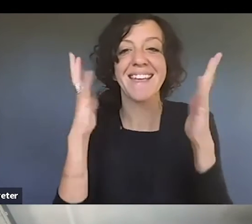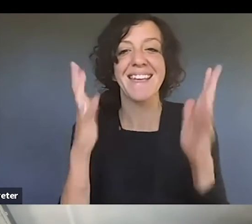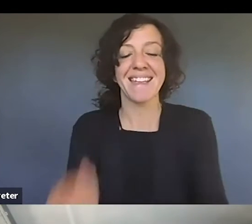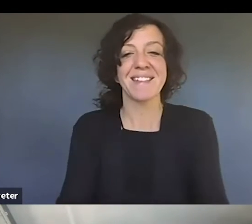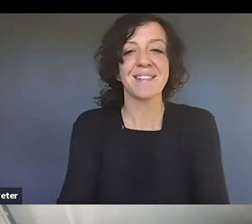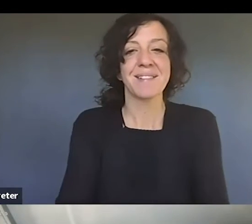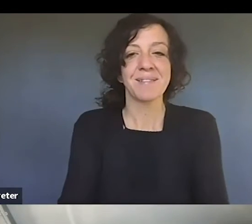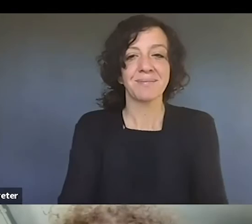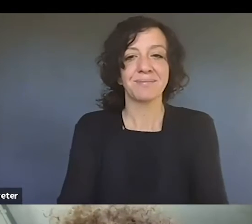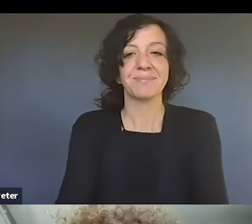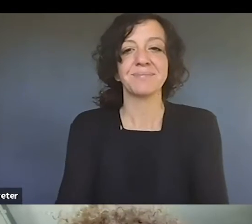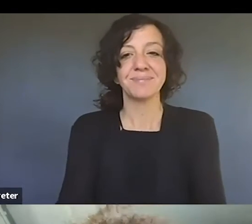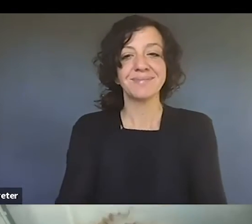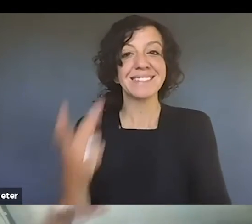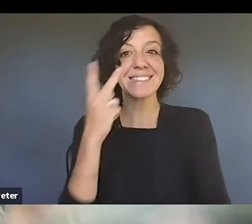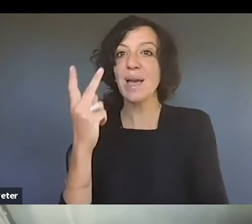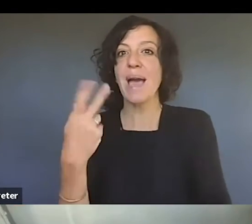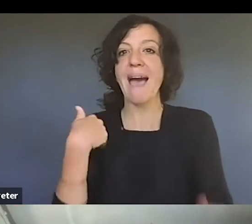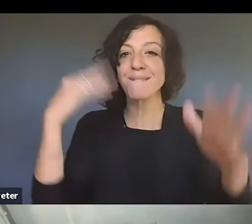See, wanted you to have a grand entrance.